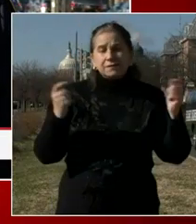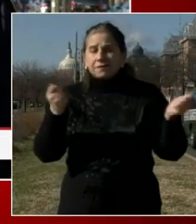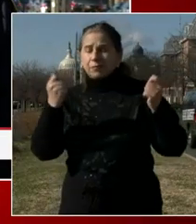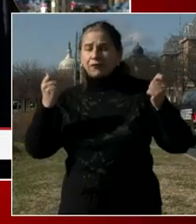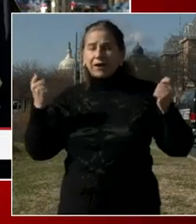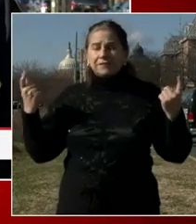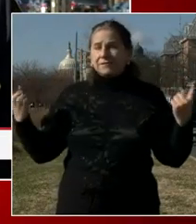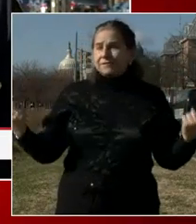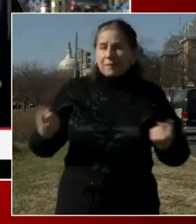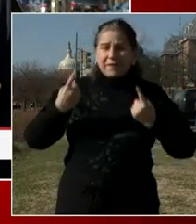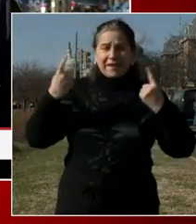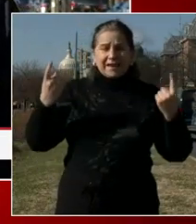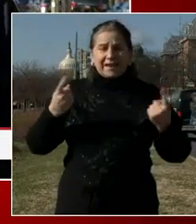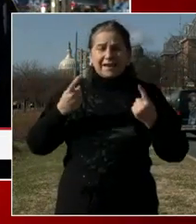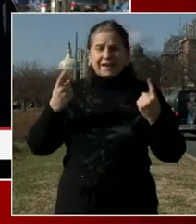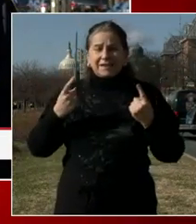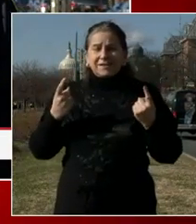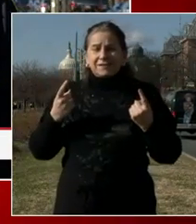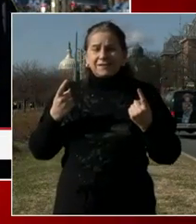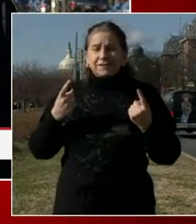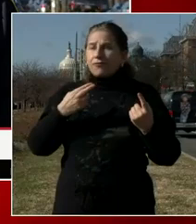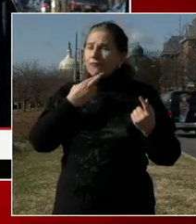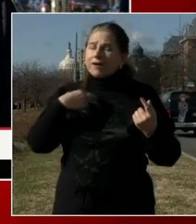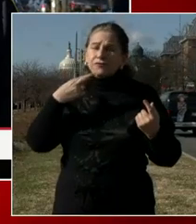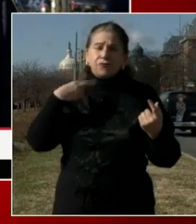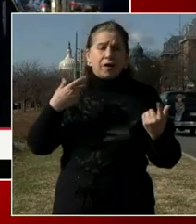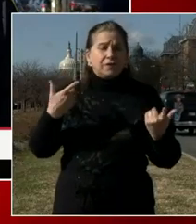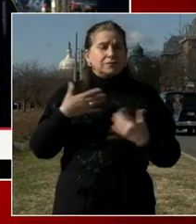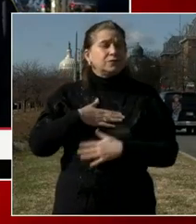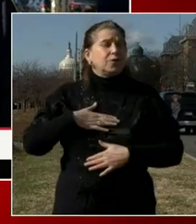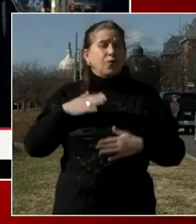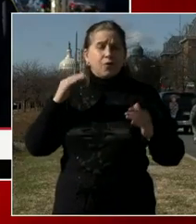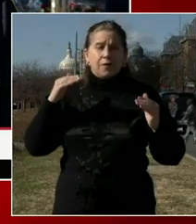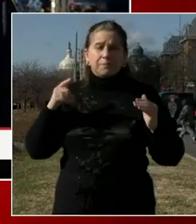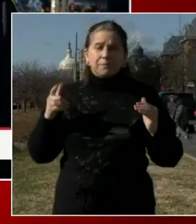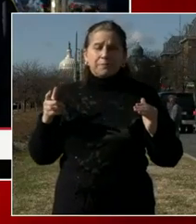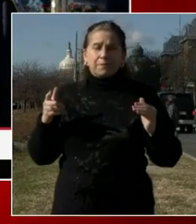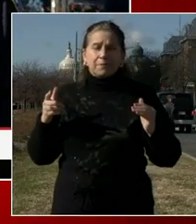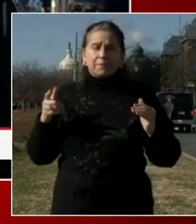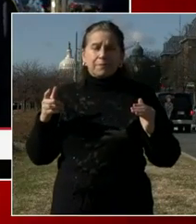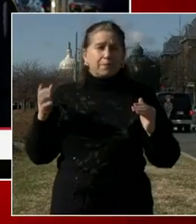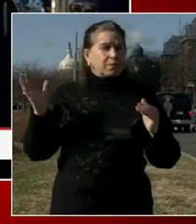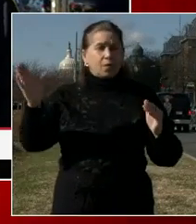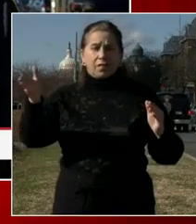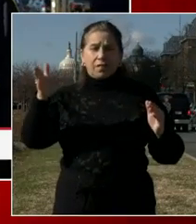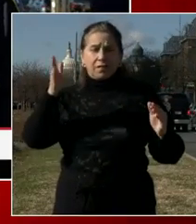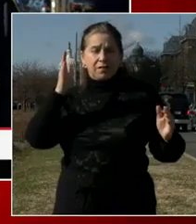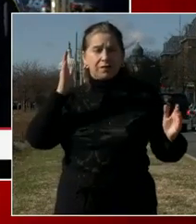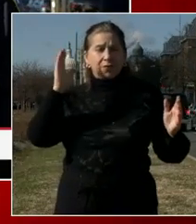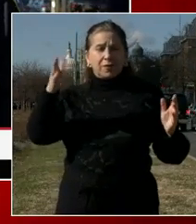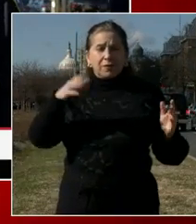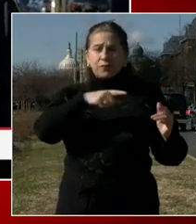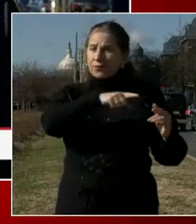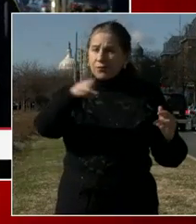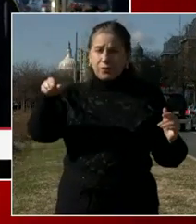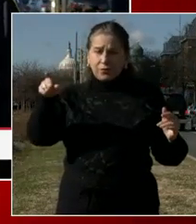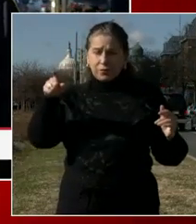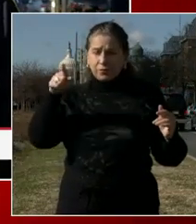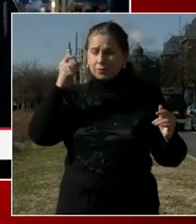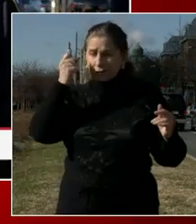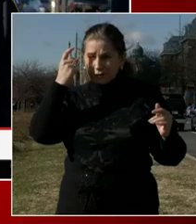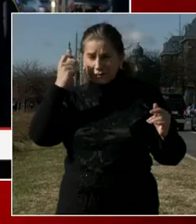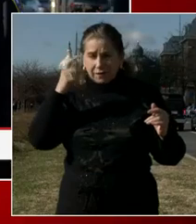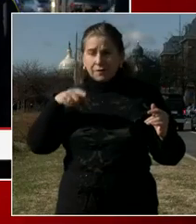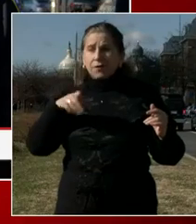of Columbia, at our restaurants. We hope that you and they will come back to Washington, D